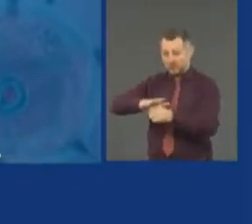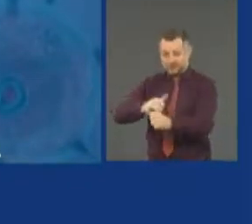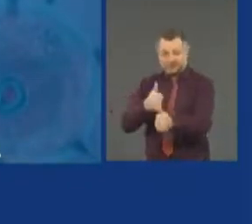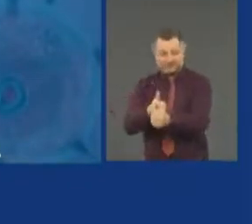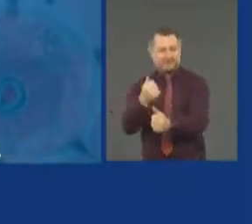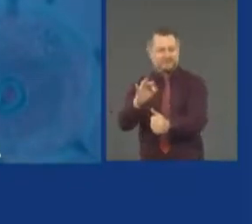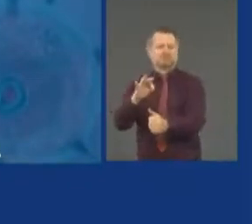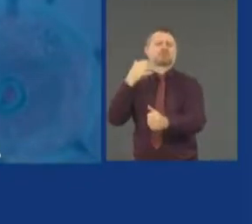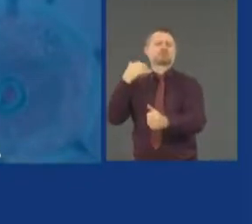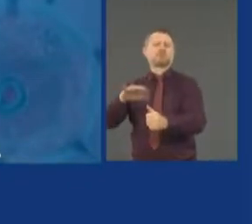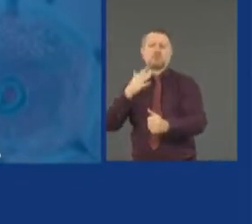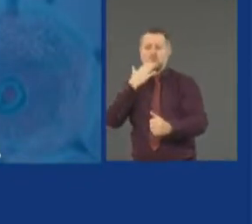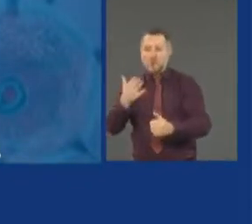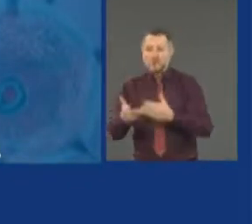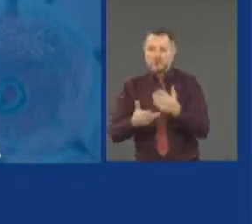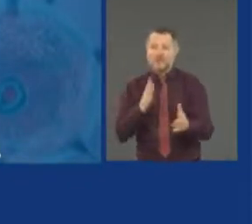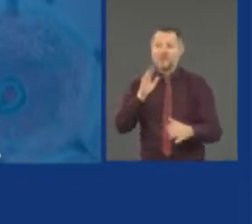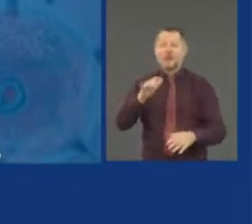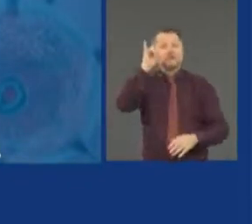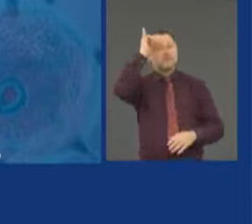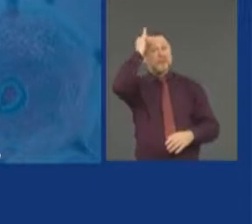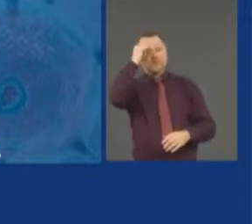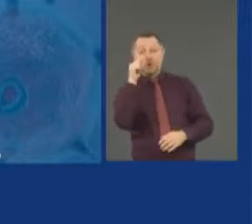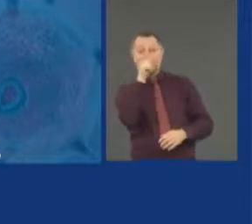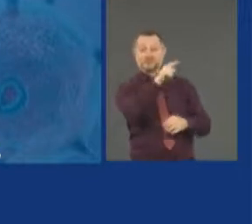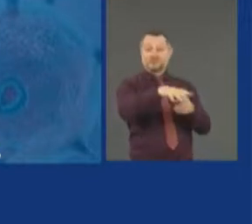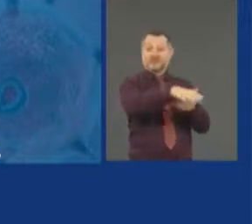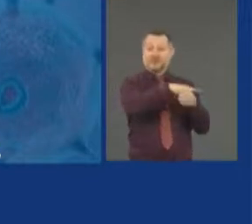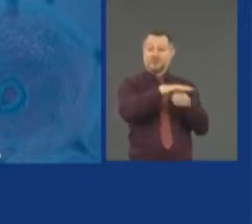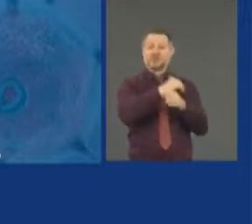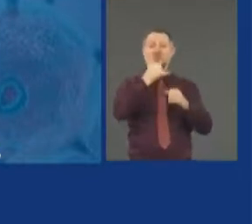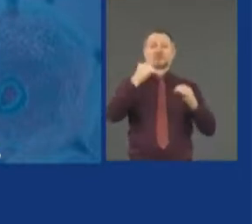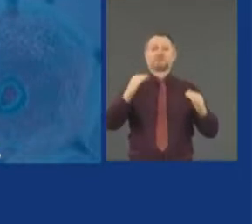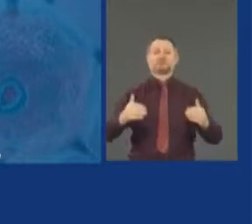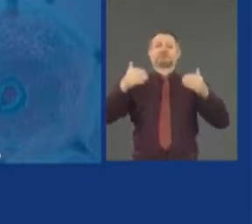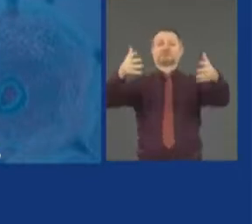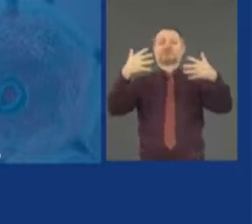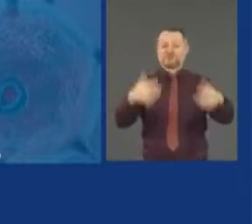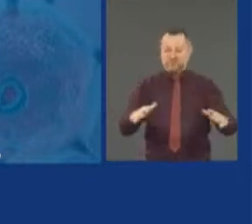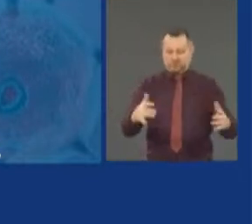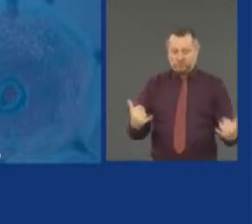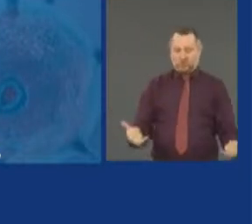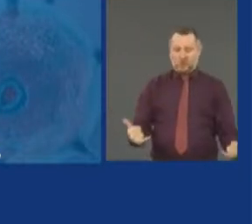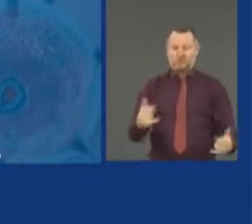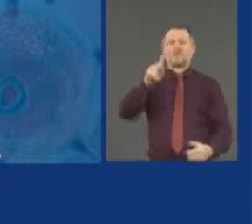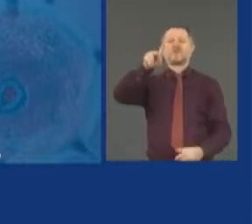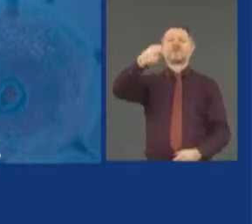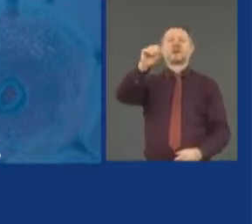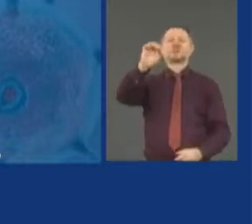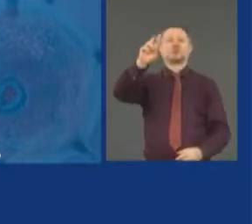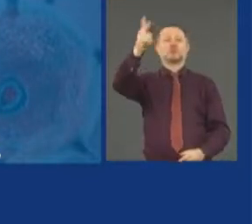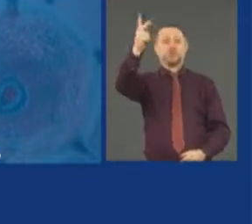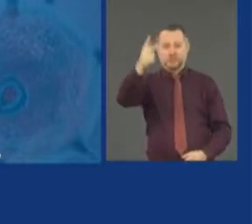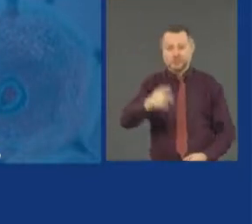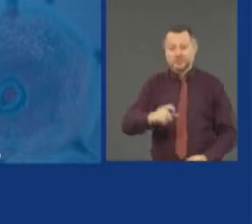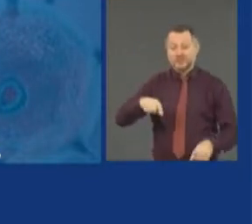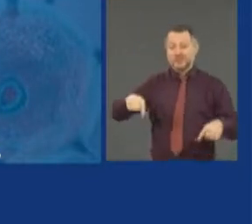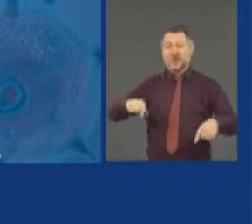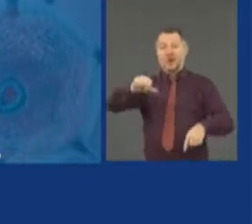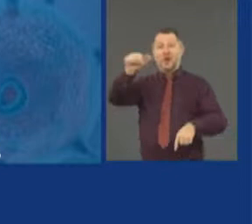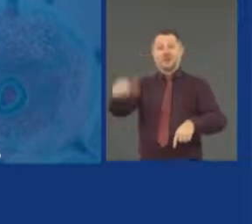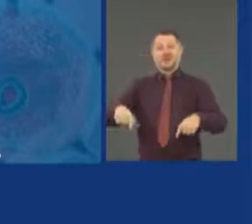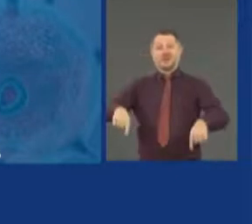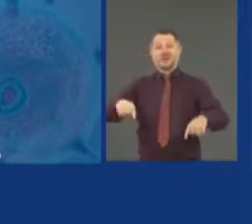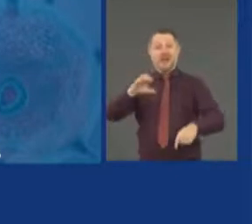Buffalo enters phase two today, western New York. Capital district should enter phase two tomorrow. All the numbers